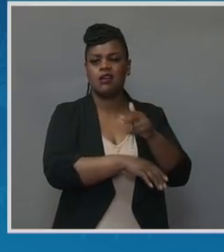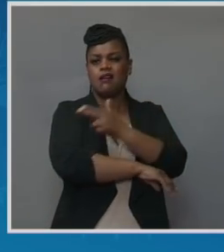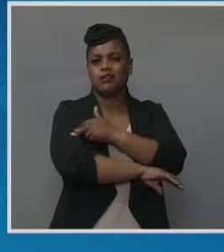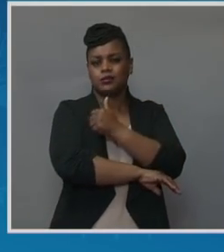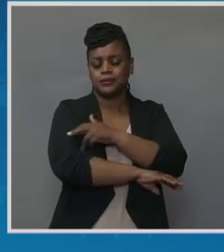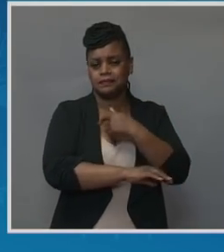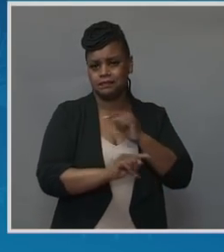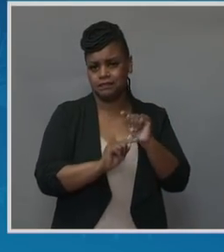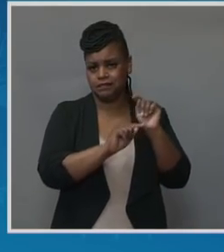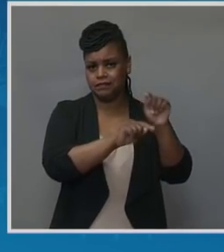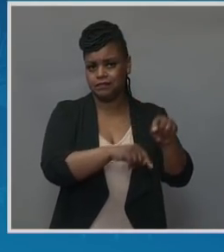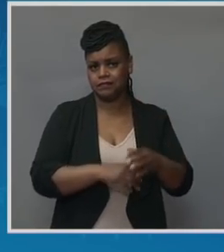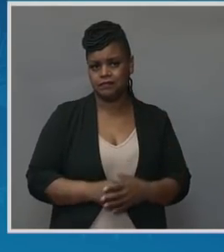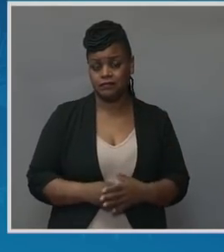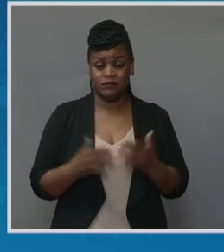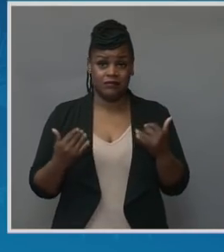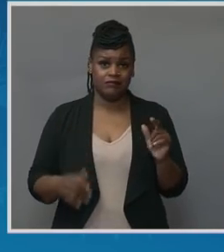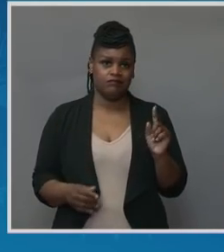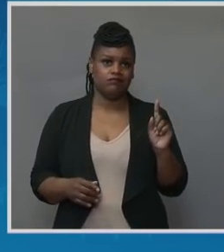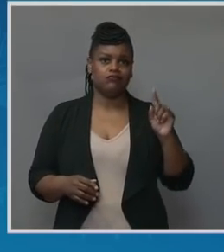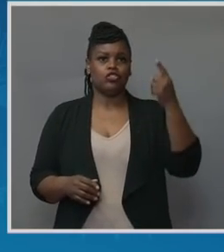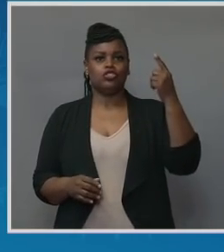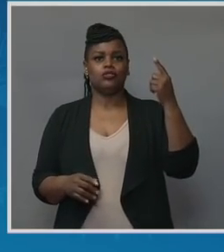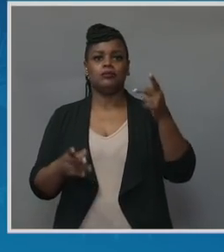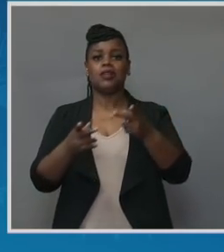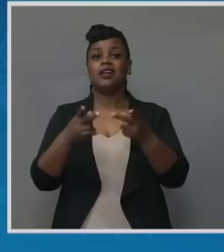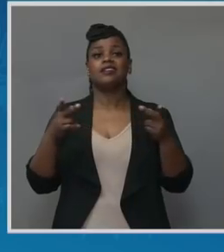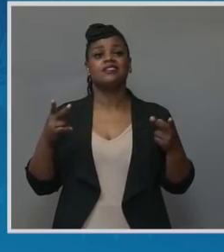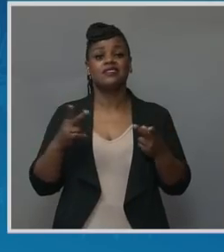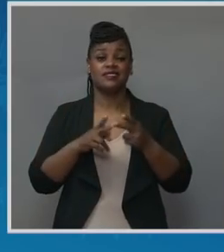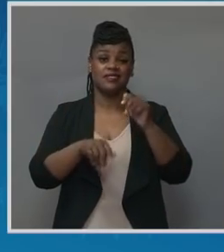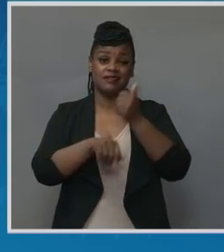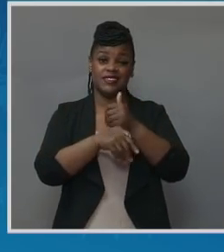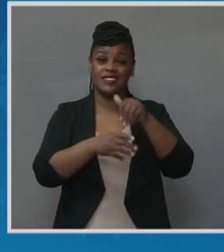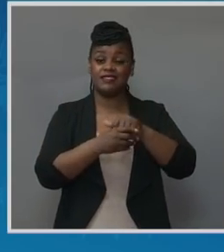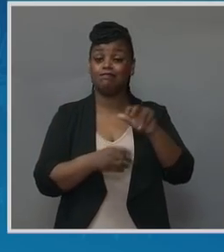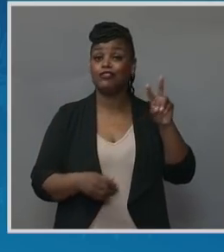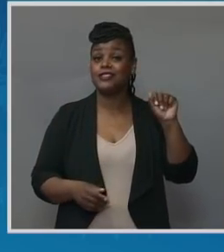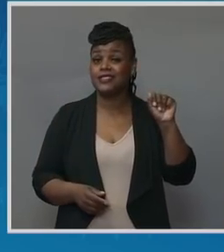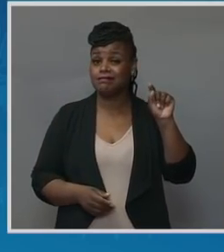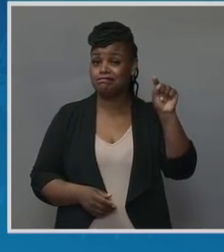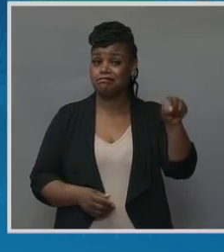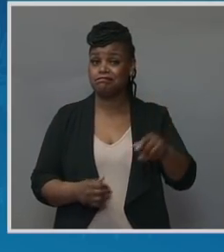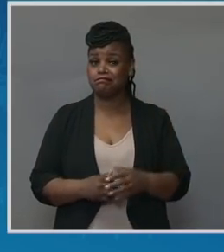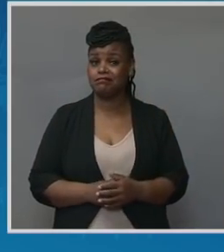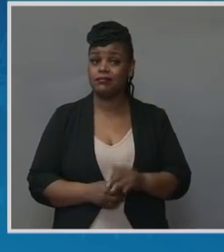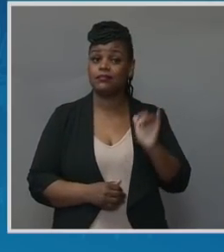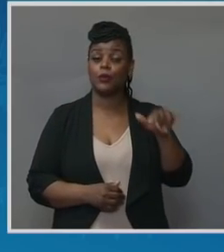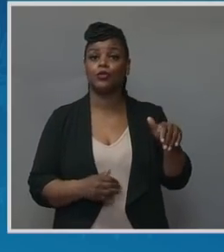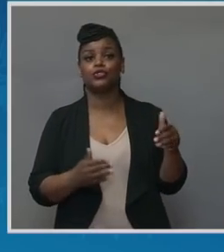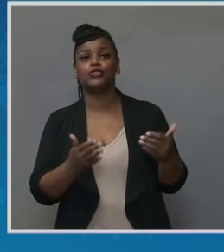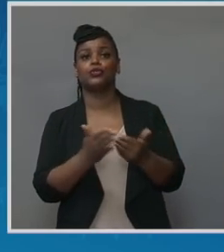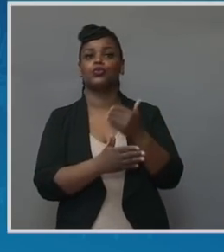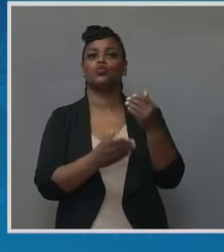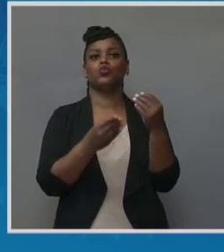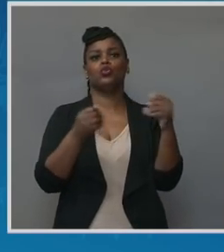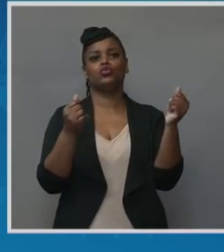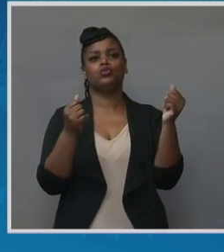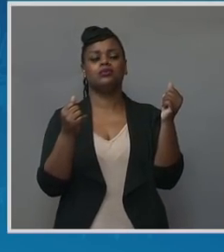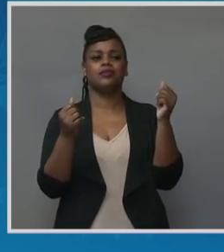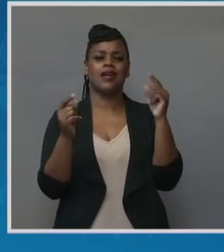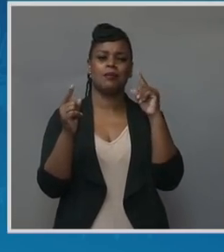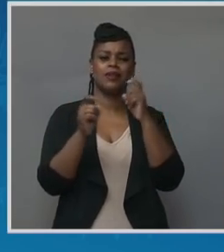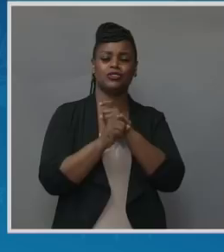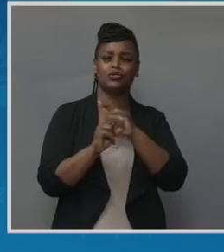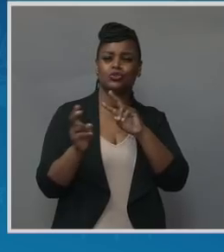This is the first space of its kind in Virginia. It was a groundbreaking solution to complex issues and